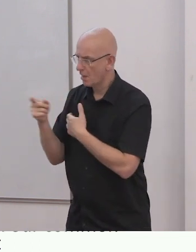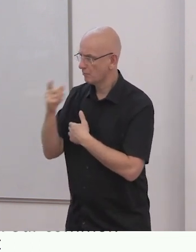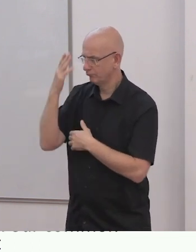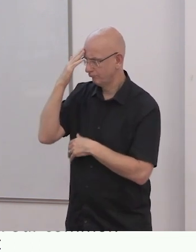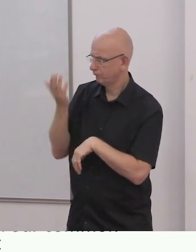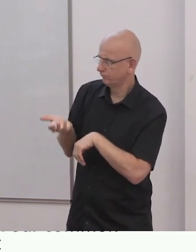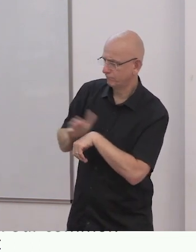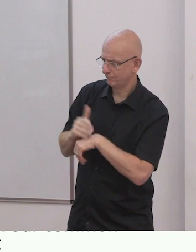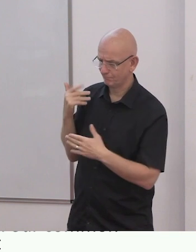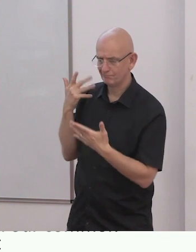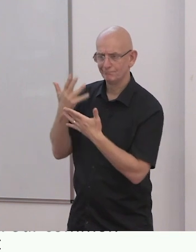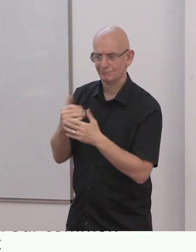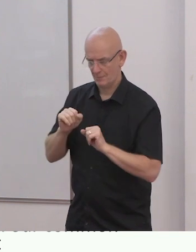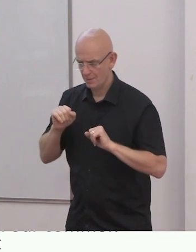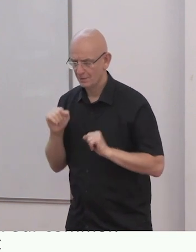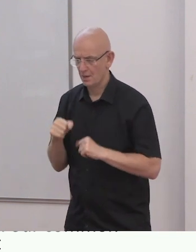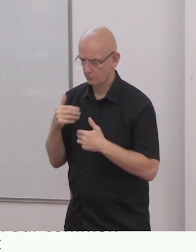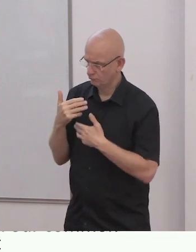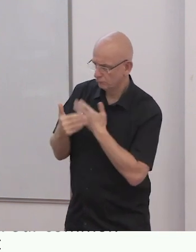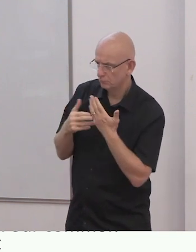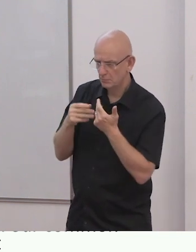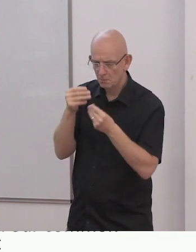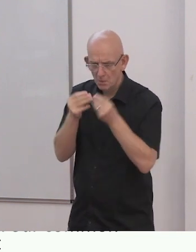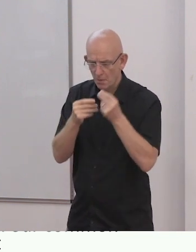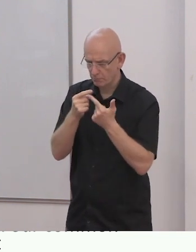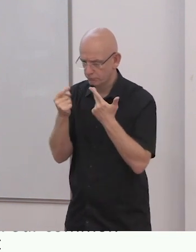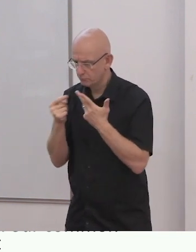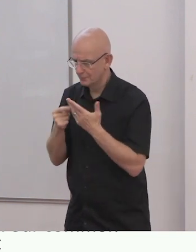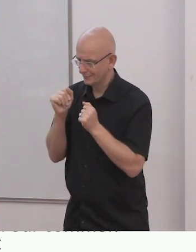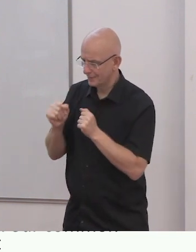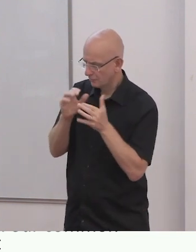a safe space to share their knowledge and experiences.